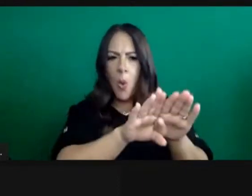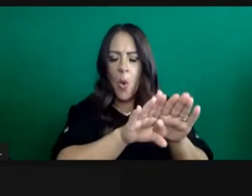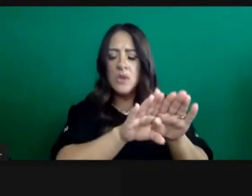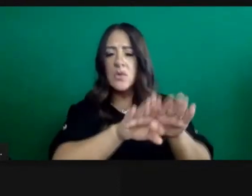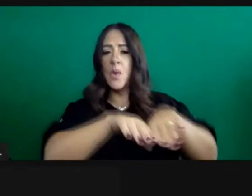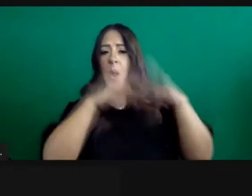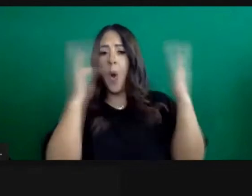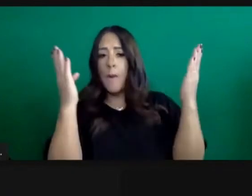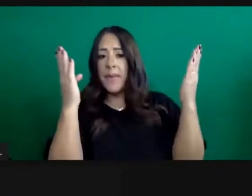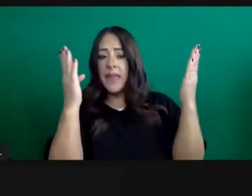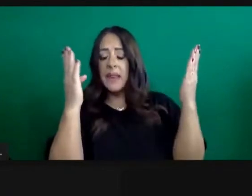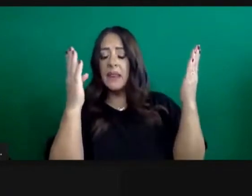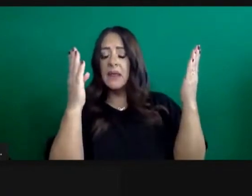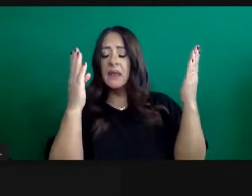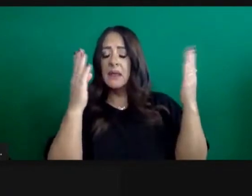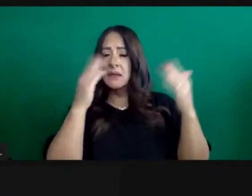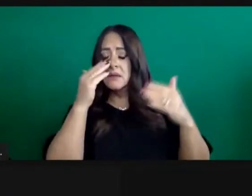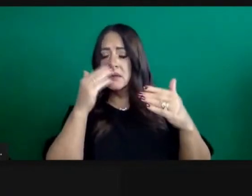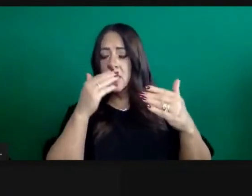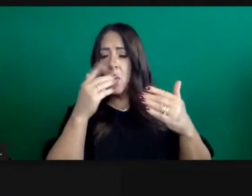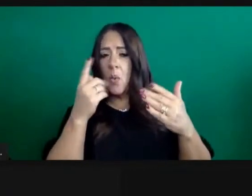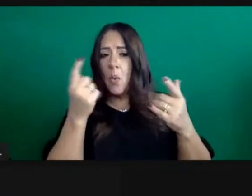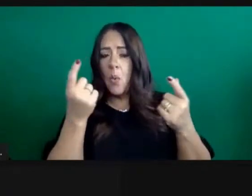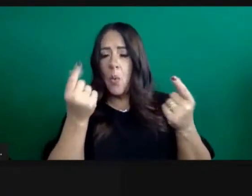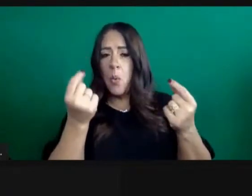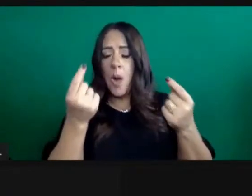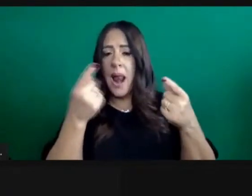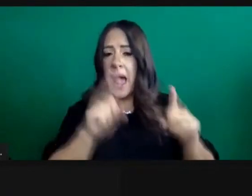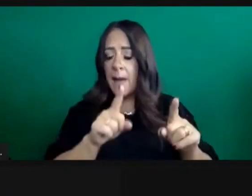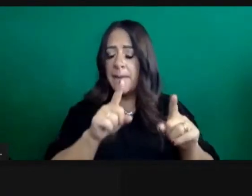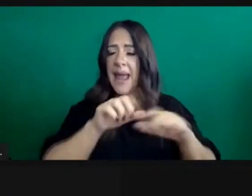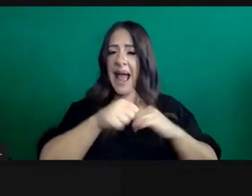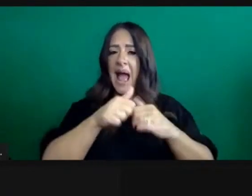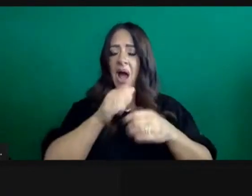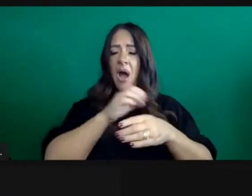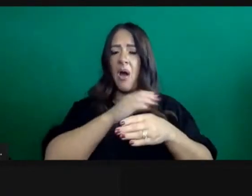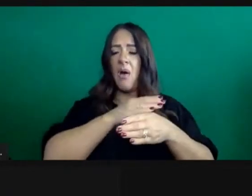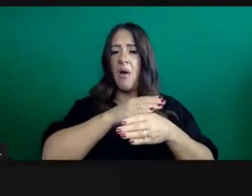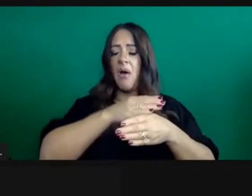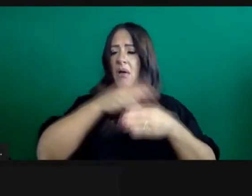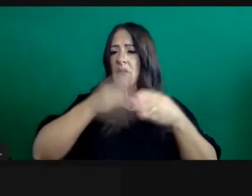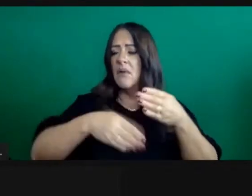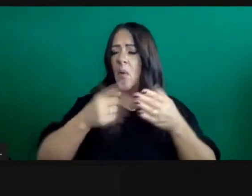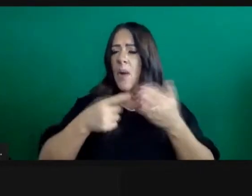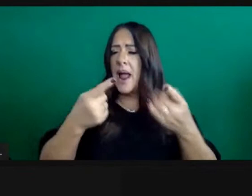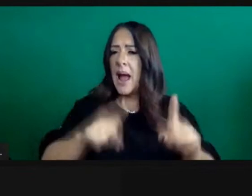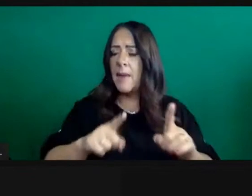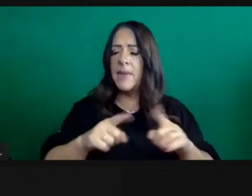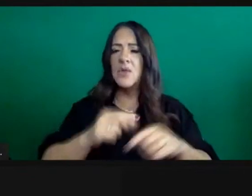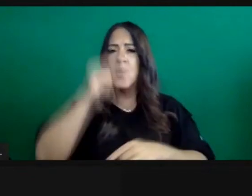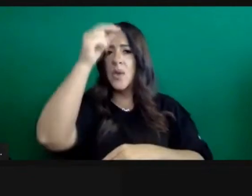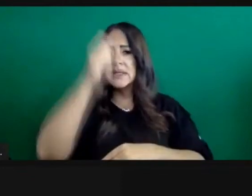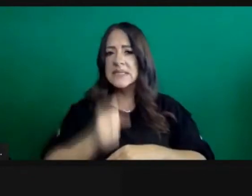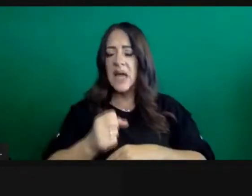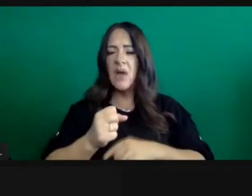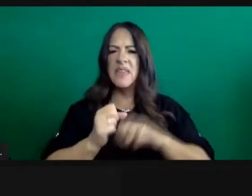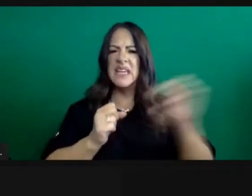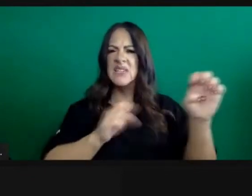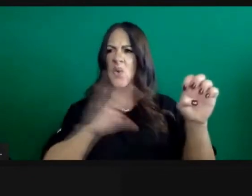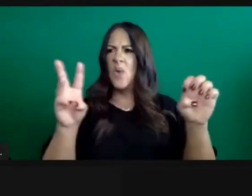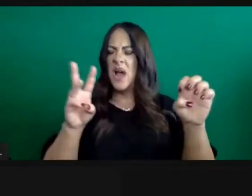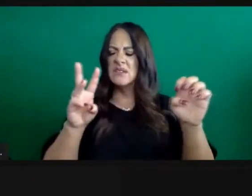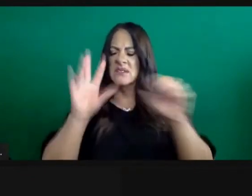counties along, how to address the diversity across California, North and South, East and West, quite different